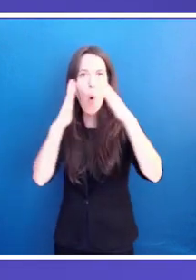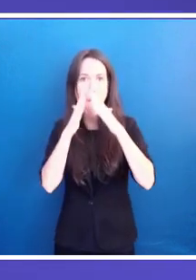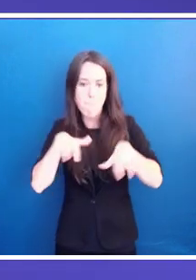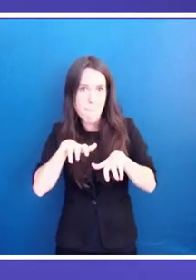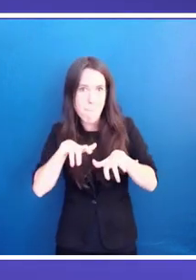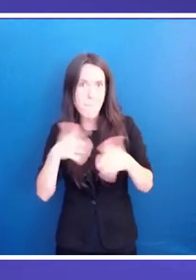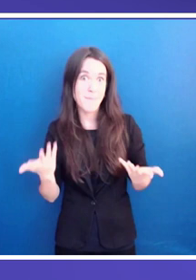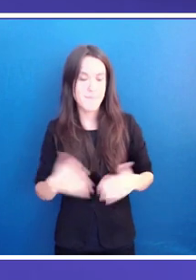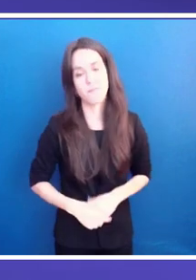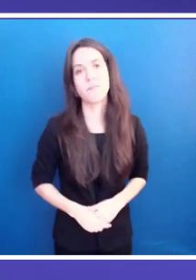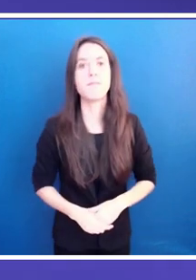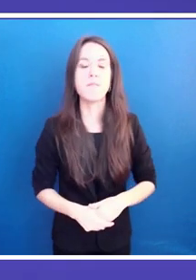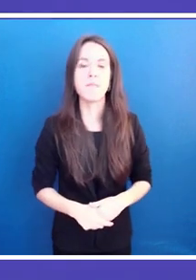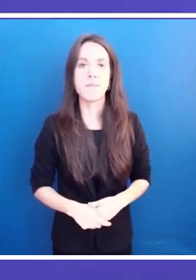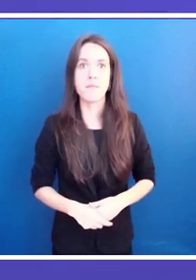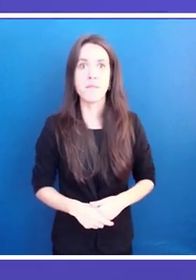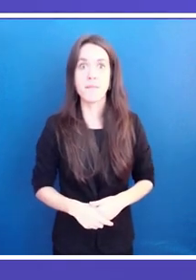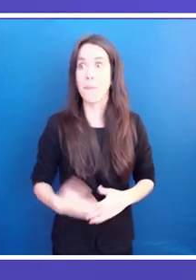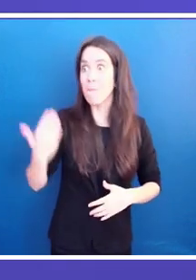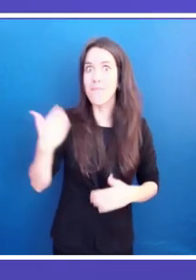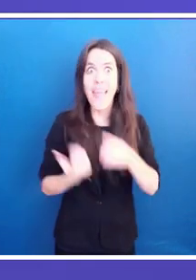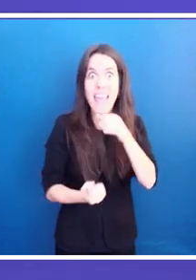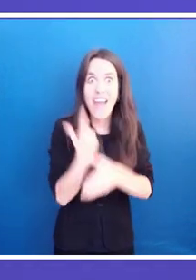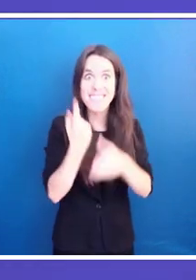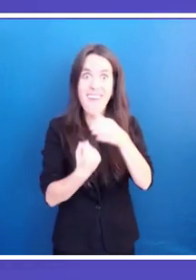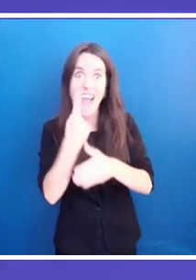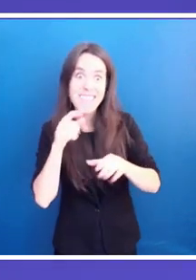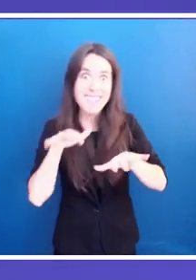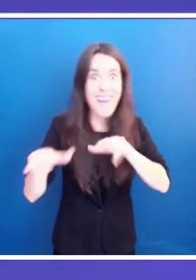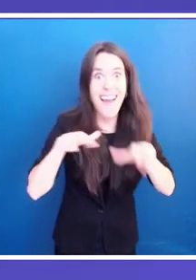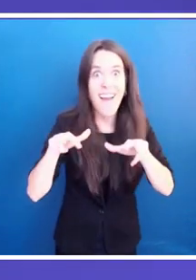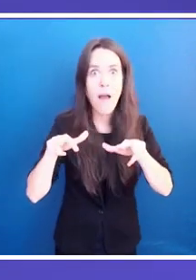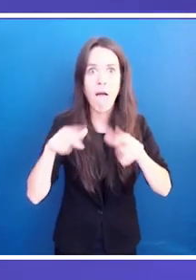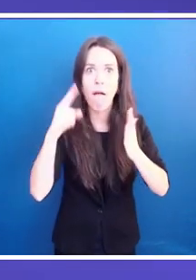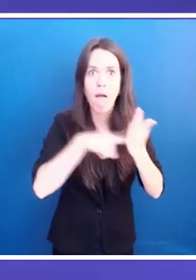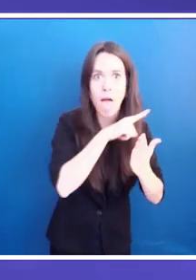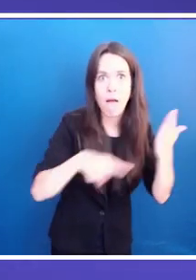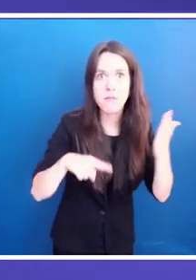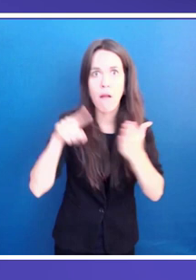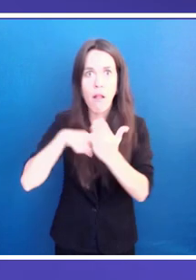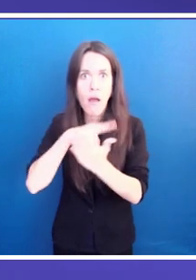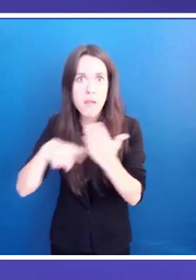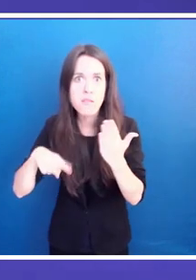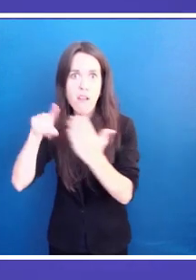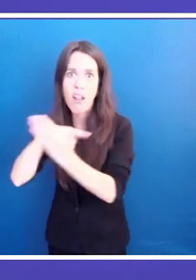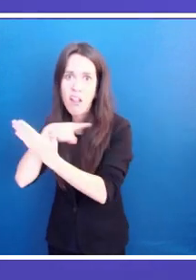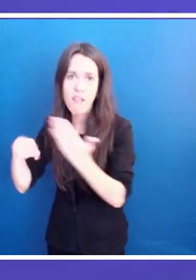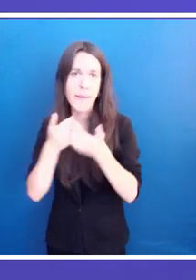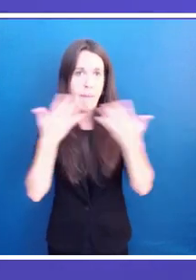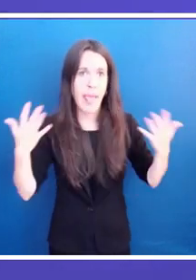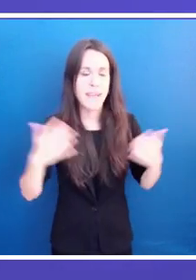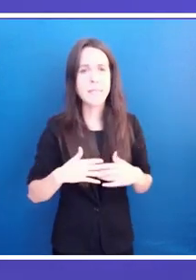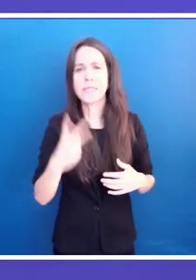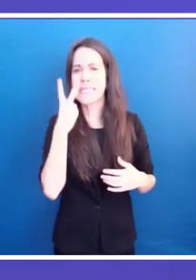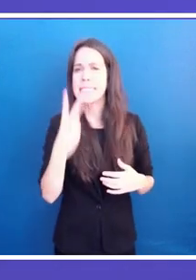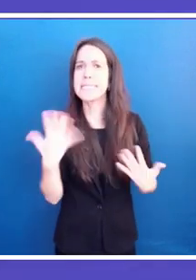Many events have been canceled, and we have seen constraints on movement.